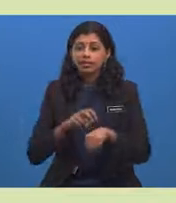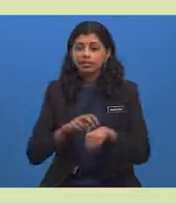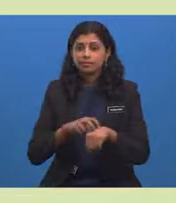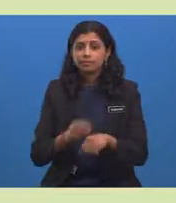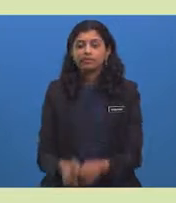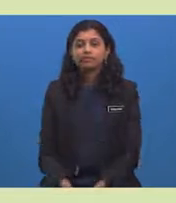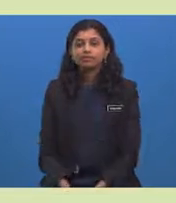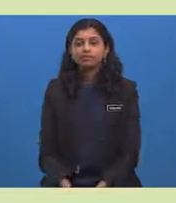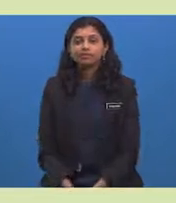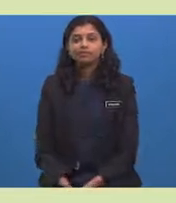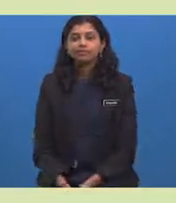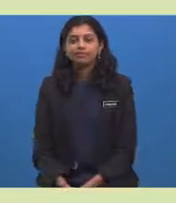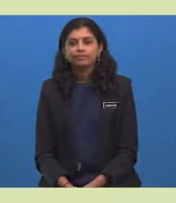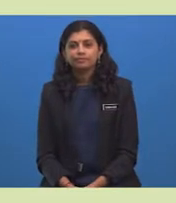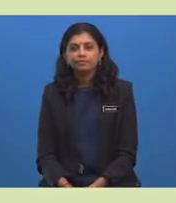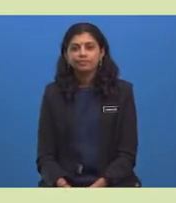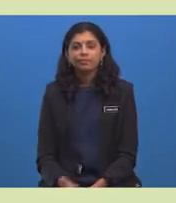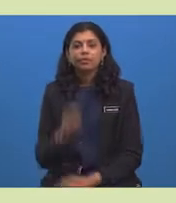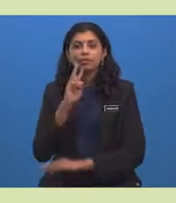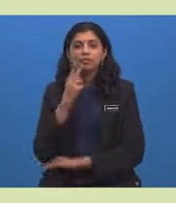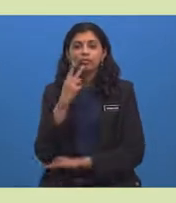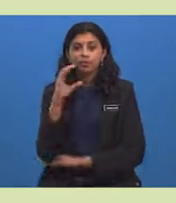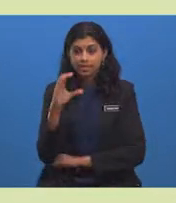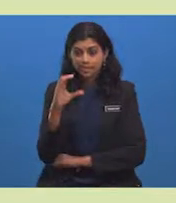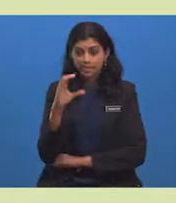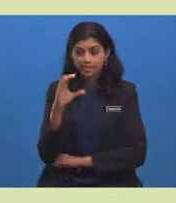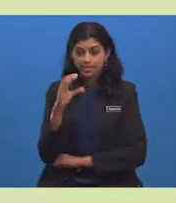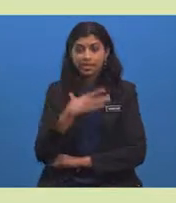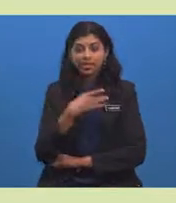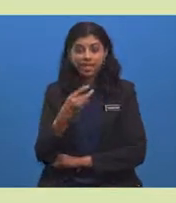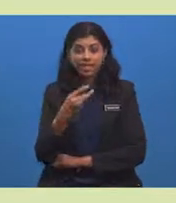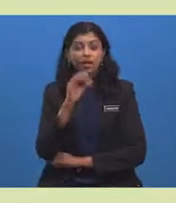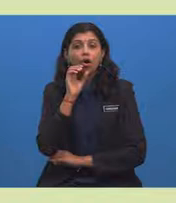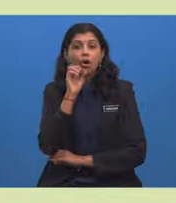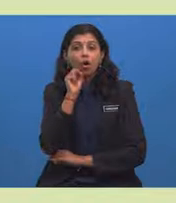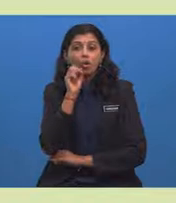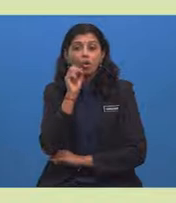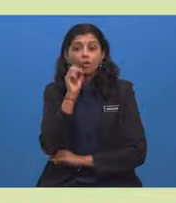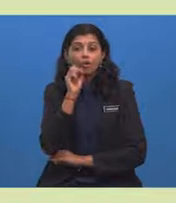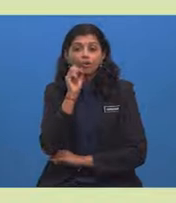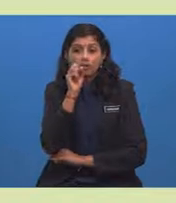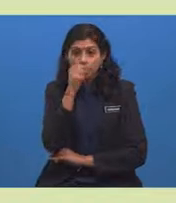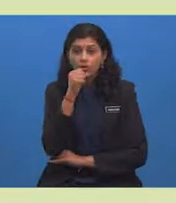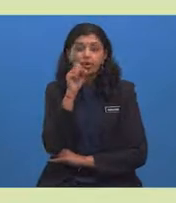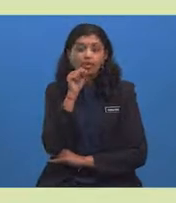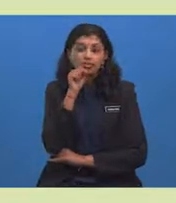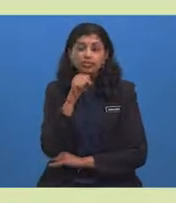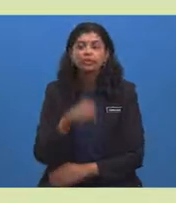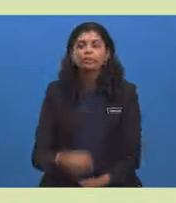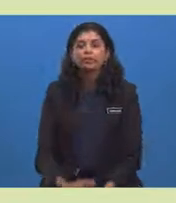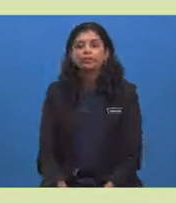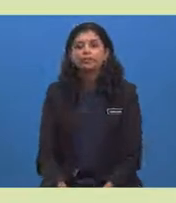The orphanage needs some essential items For example,